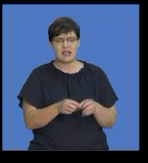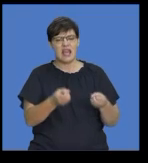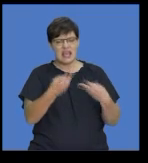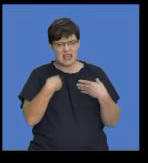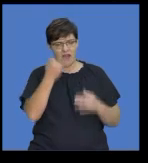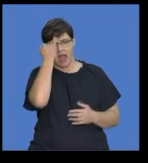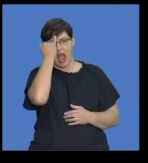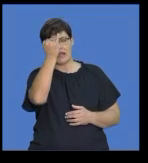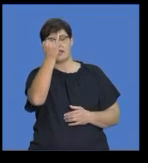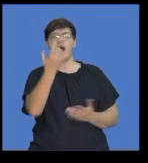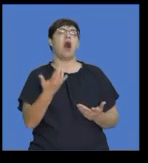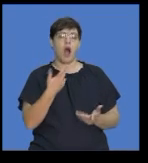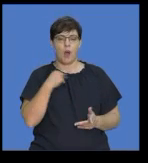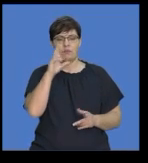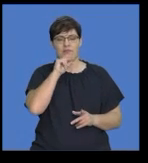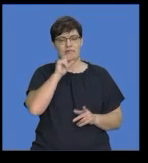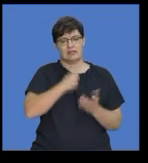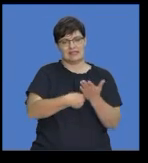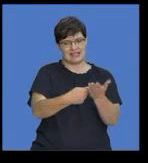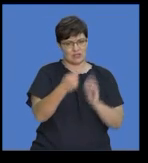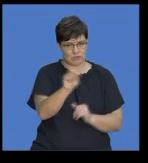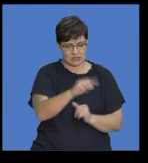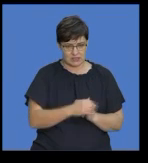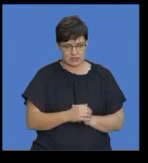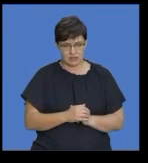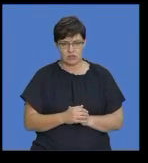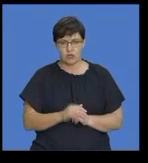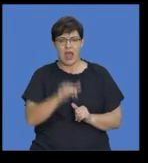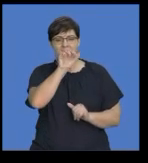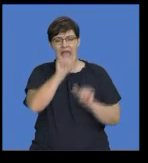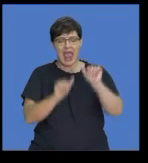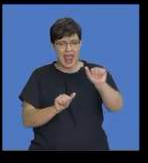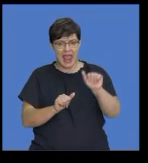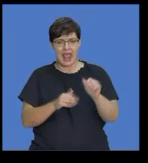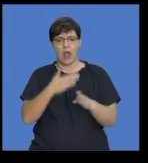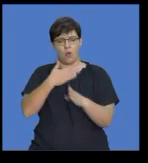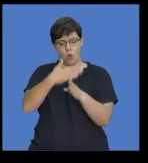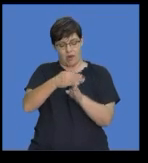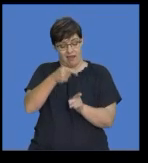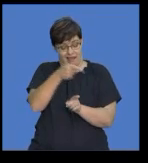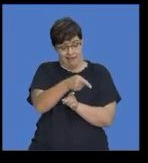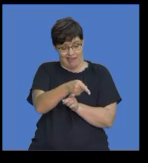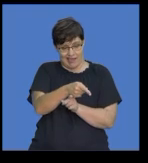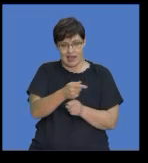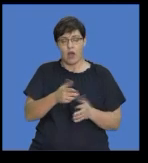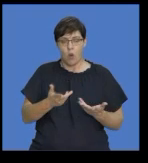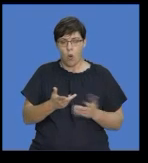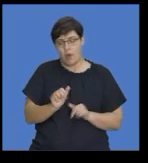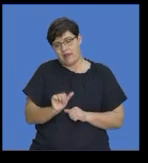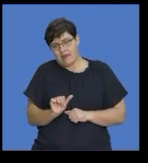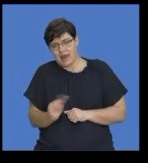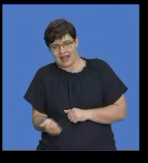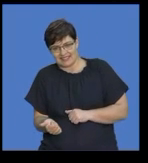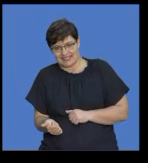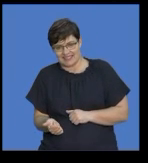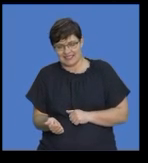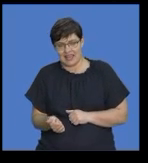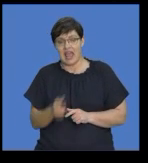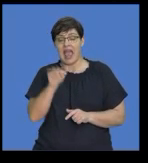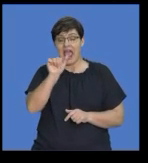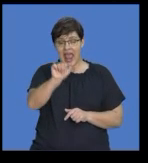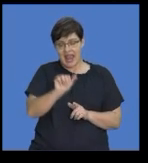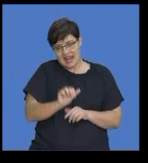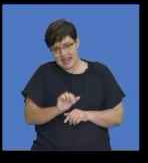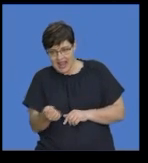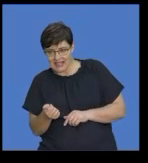talking about. So, a is at the corner of they and then next to so a is next to b can you see that